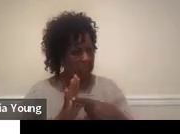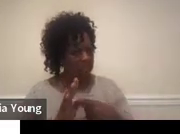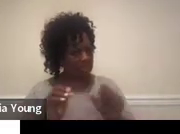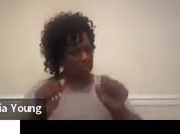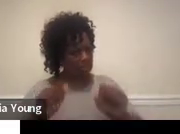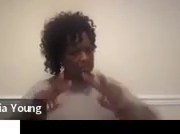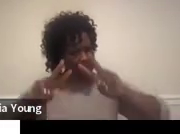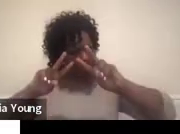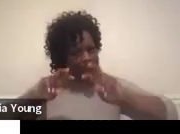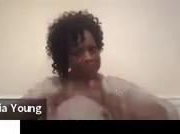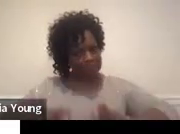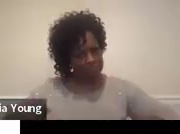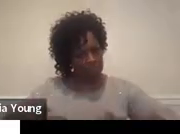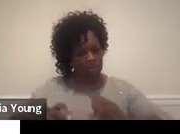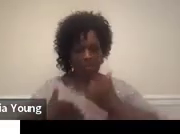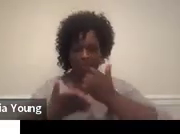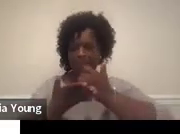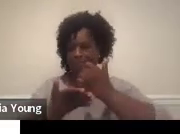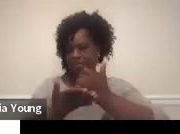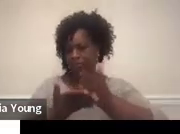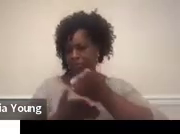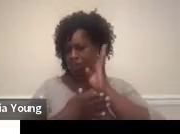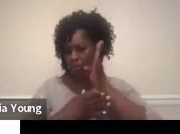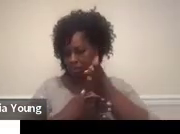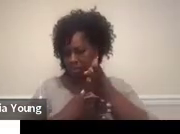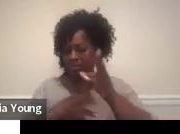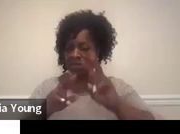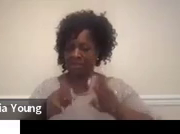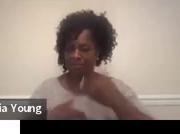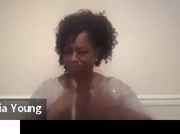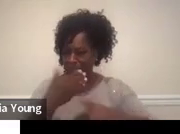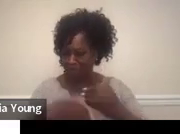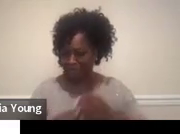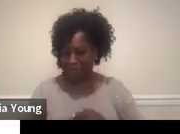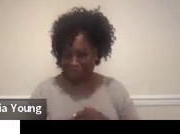would be helpful in the assessment process.